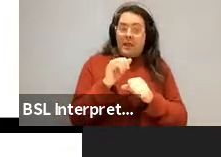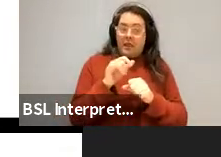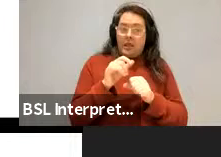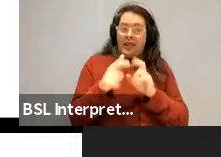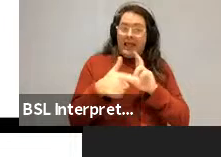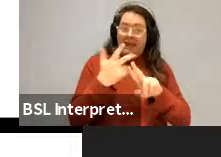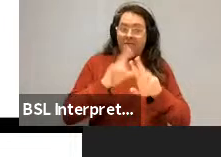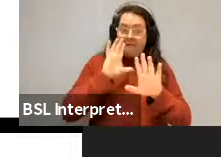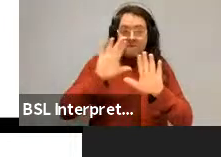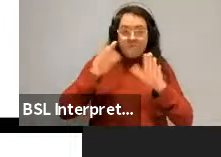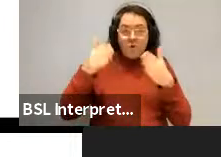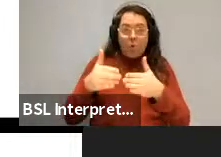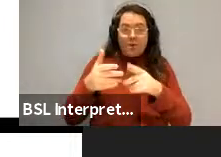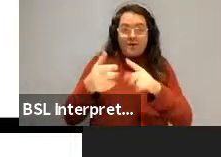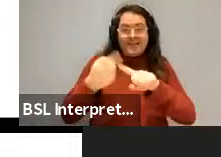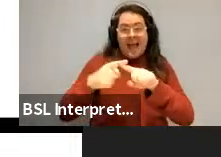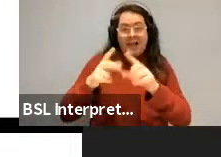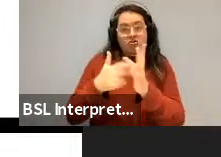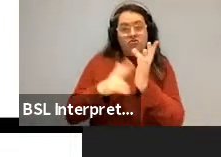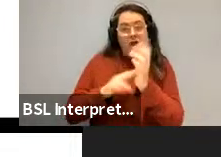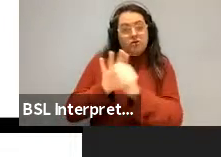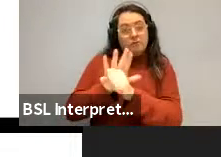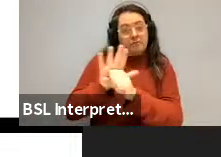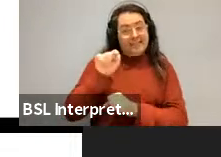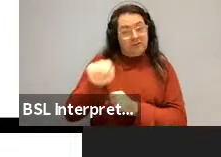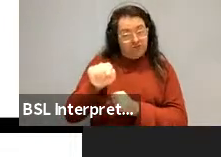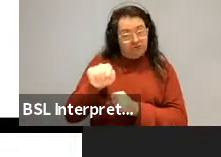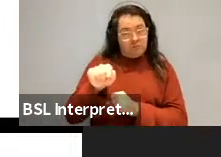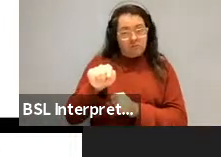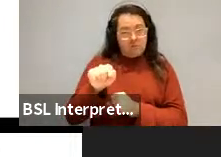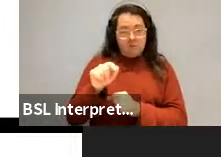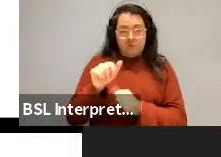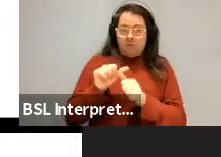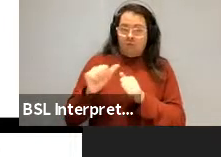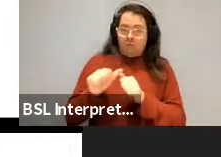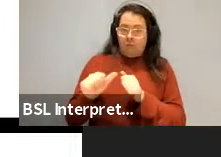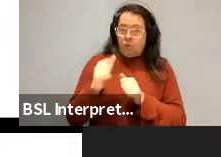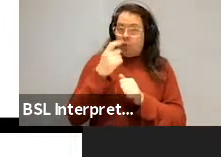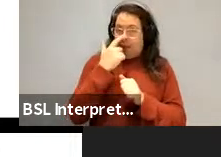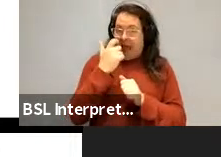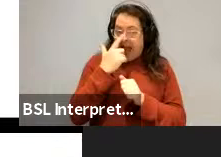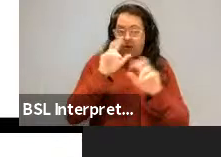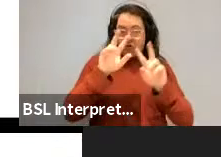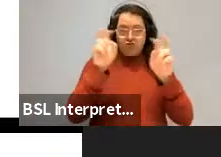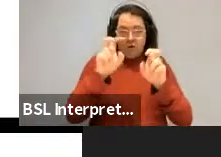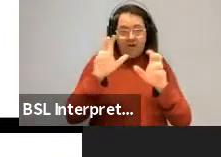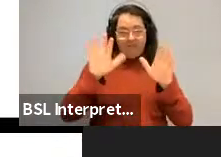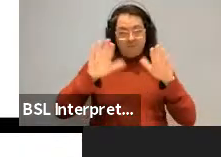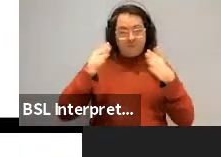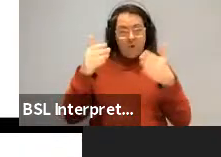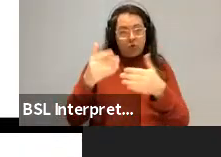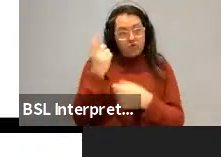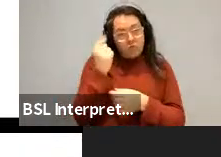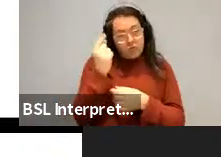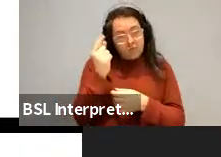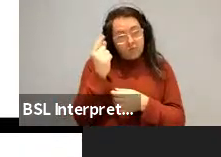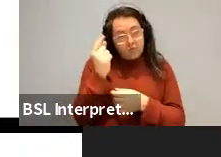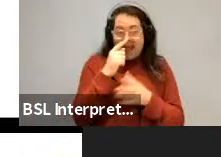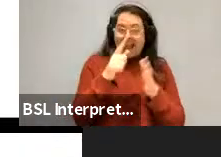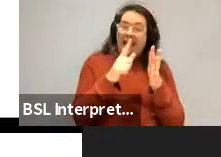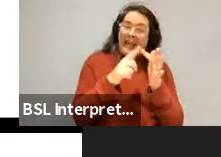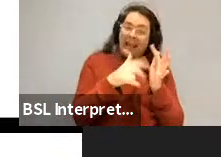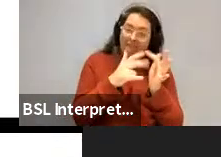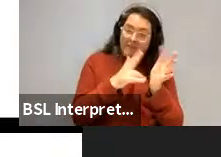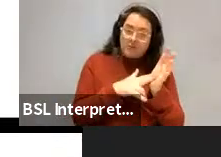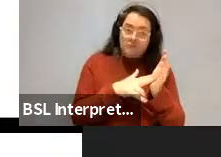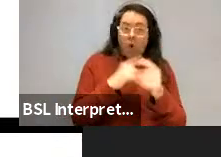focused. If you, what you can do, the topic doesn't have to be, uh, unfocused. It doesn't have to be background. So I can use even and only I can say, and so I can